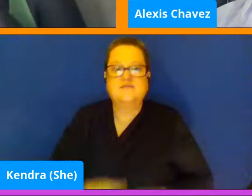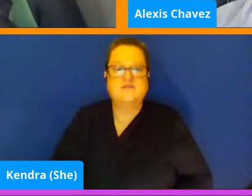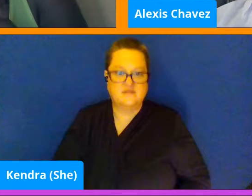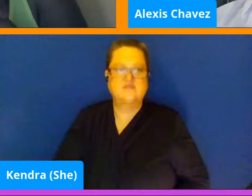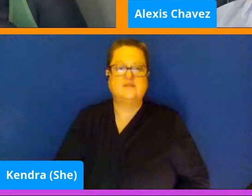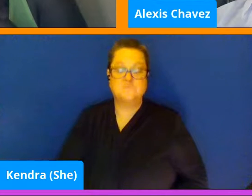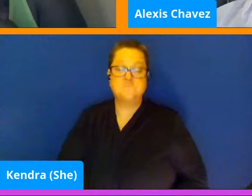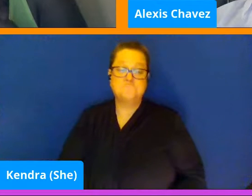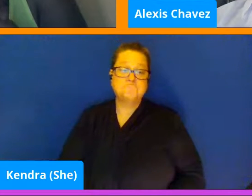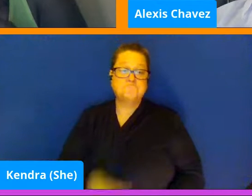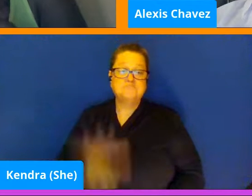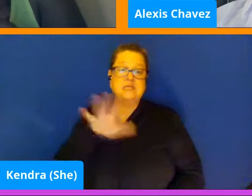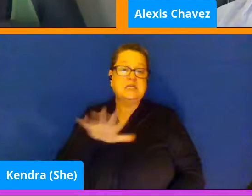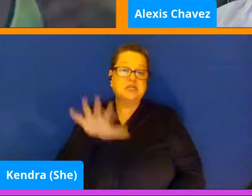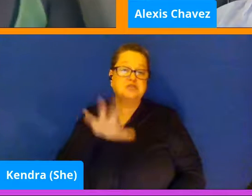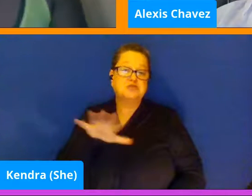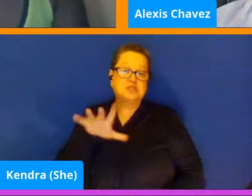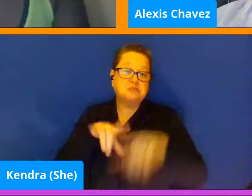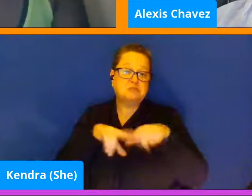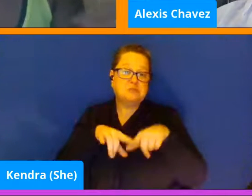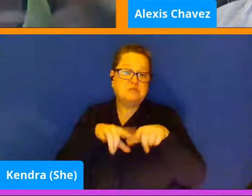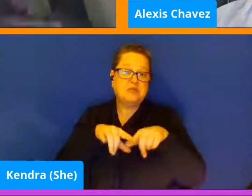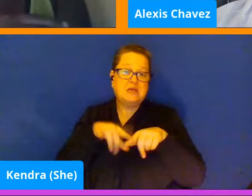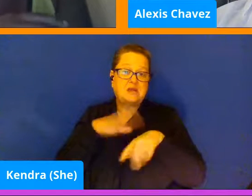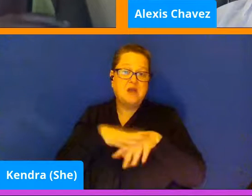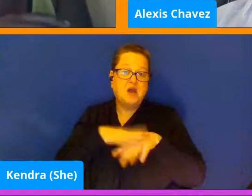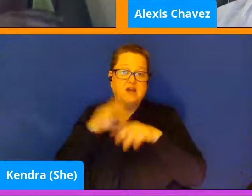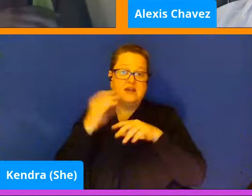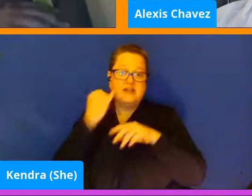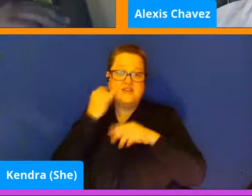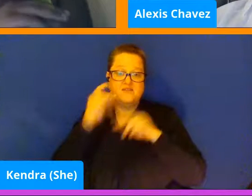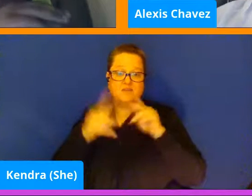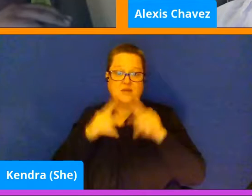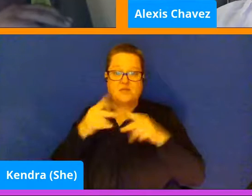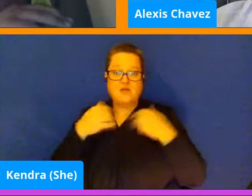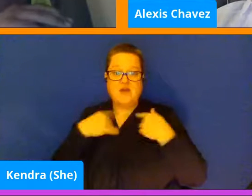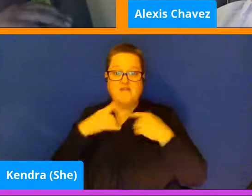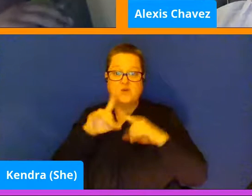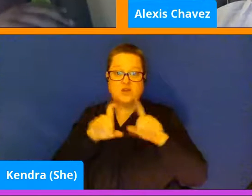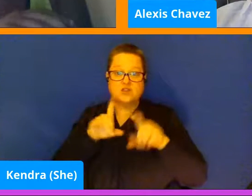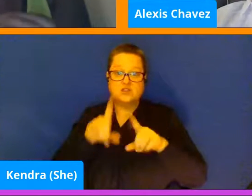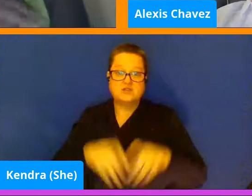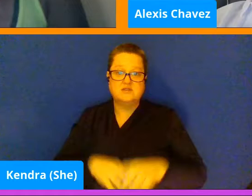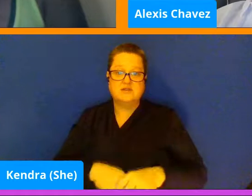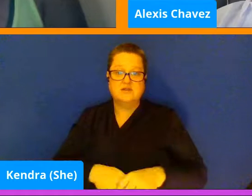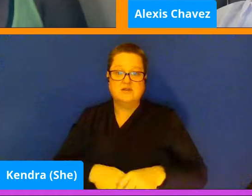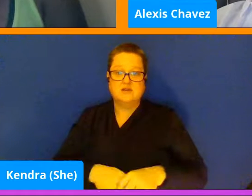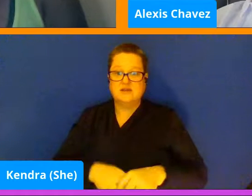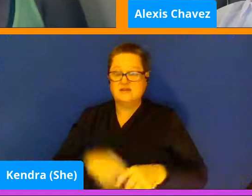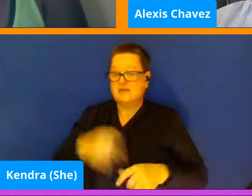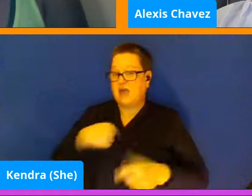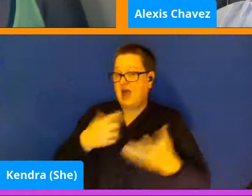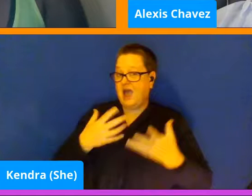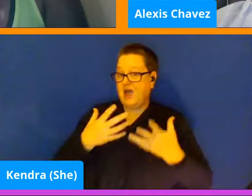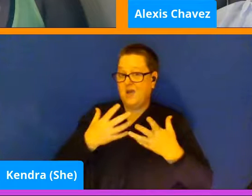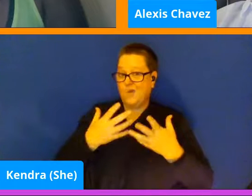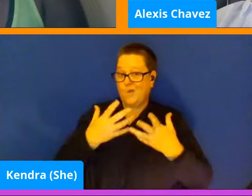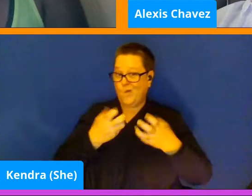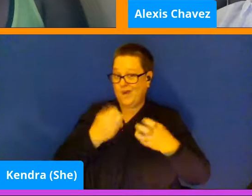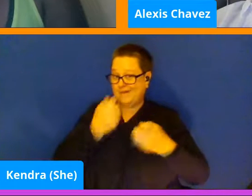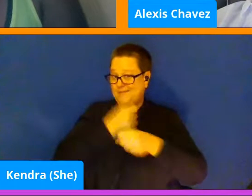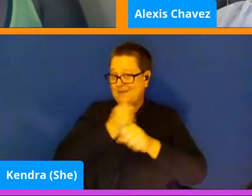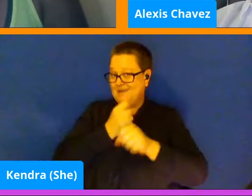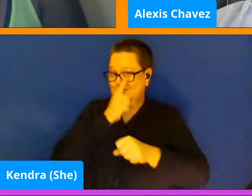ish, uh, depending on if people have questions and things like that. Cause I did want to make sure that we checked the freezer before we